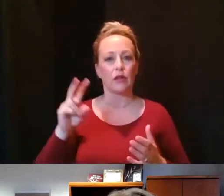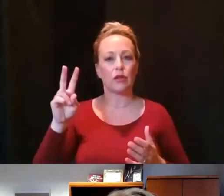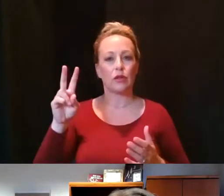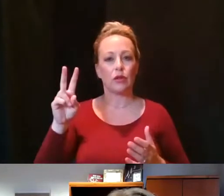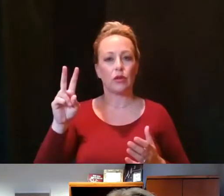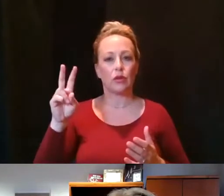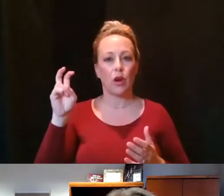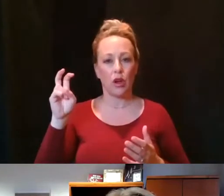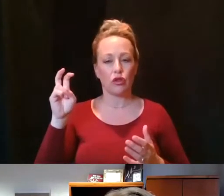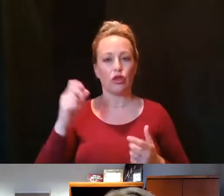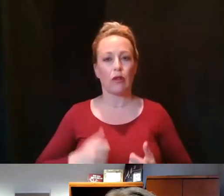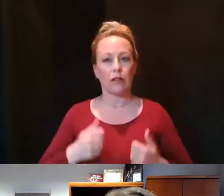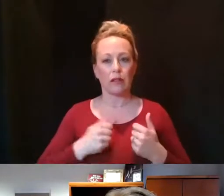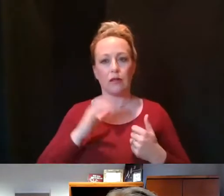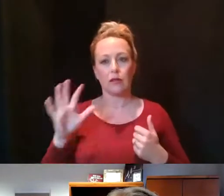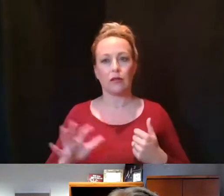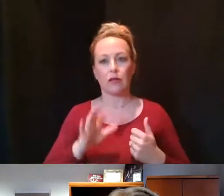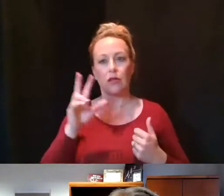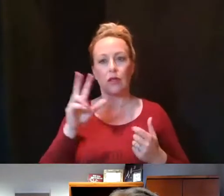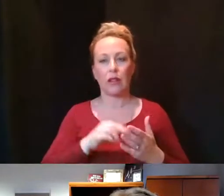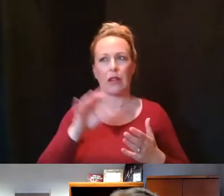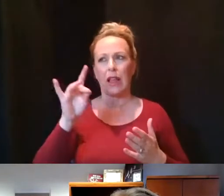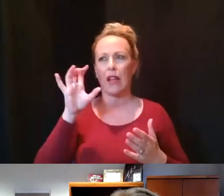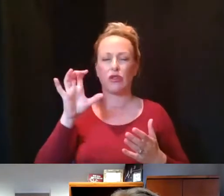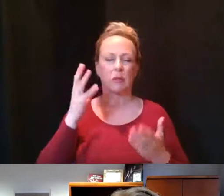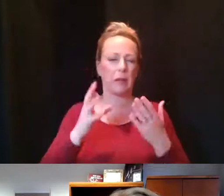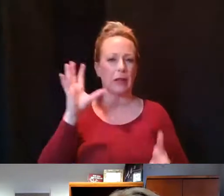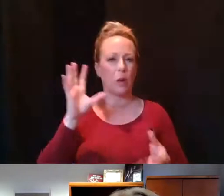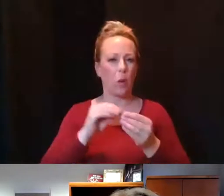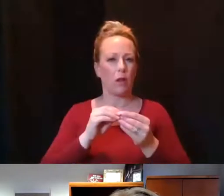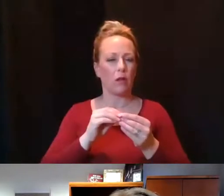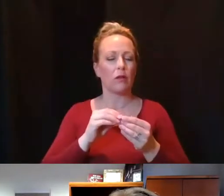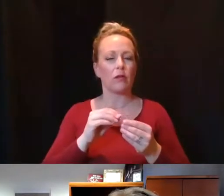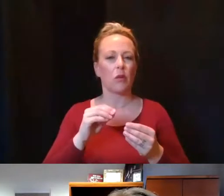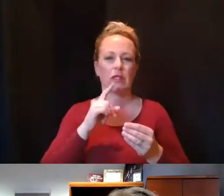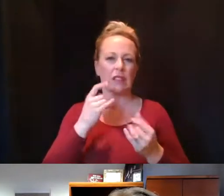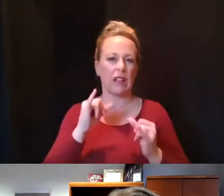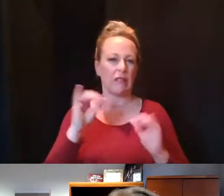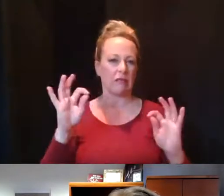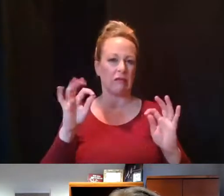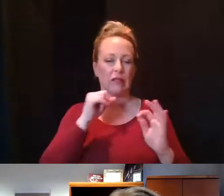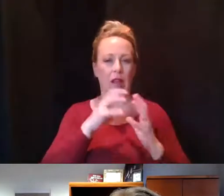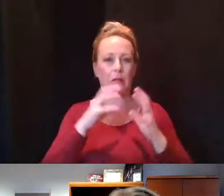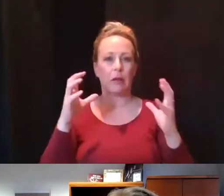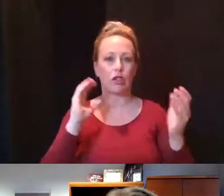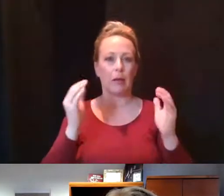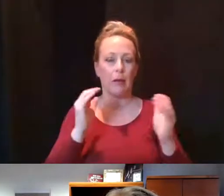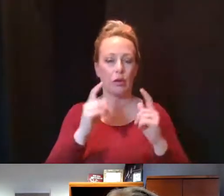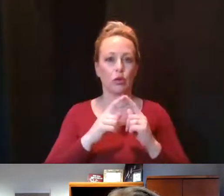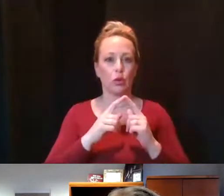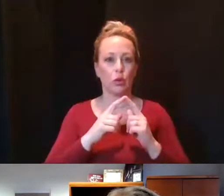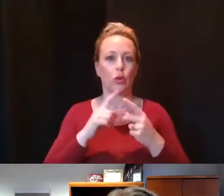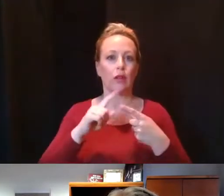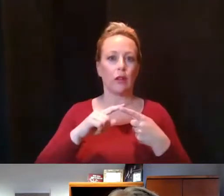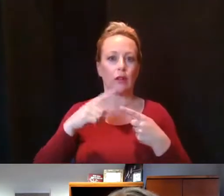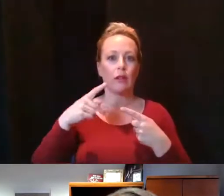approximately 3,800 doses overall. So still relatively small in comparison to the number of doses that have been